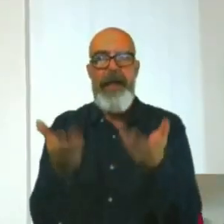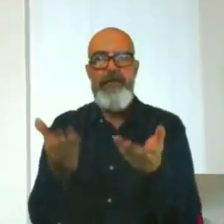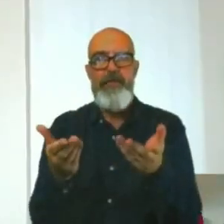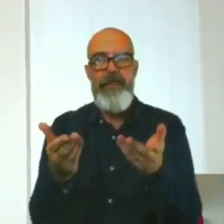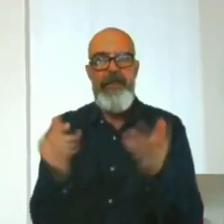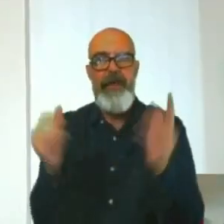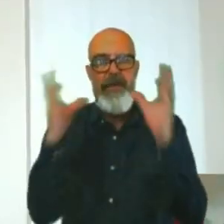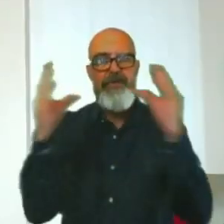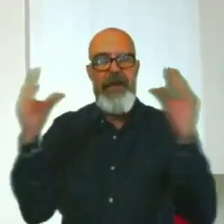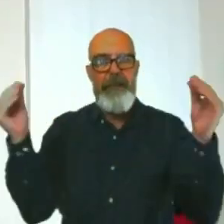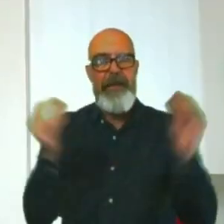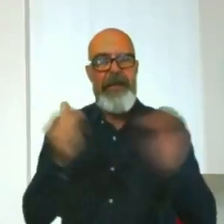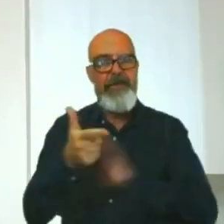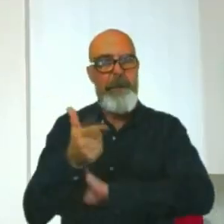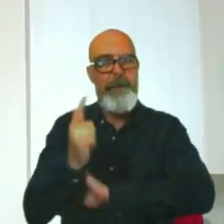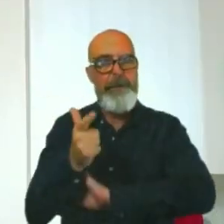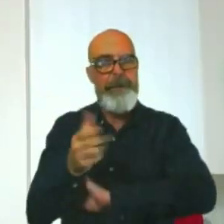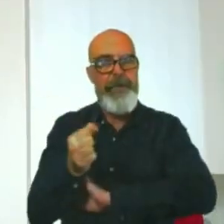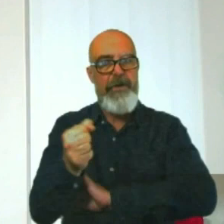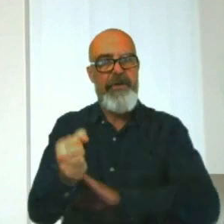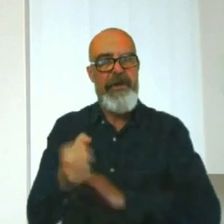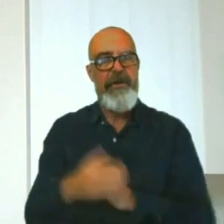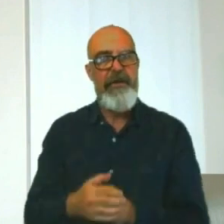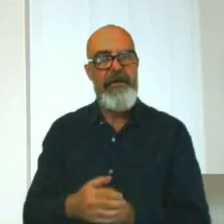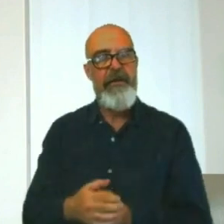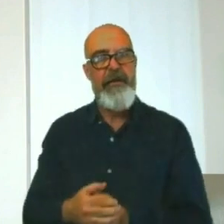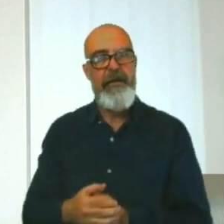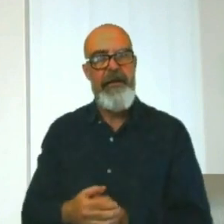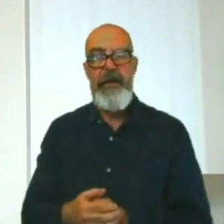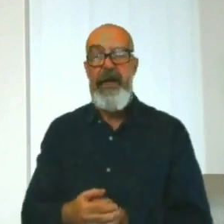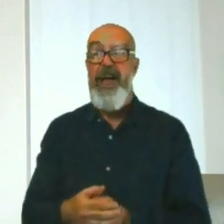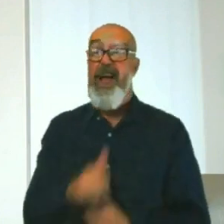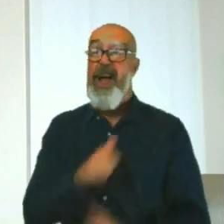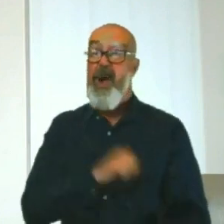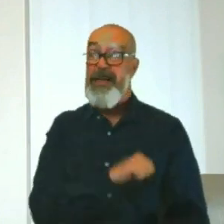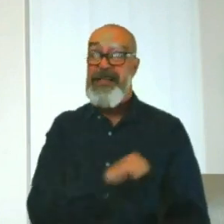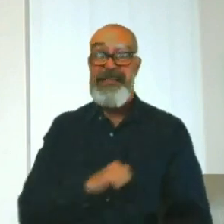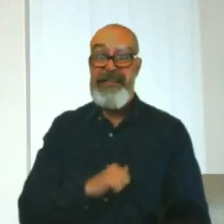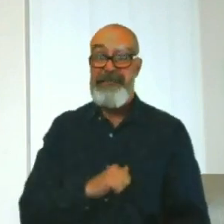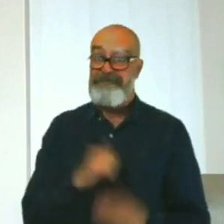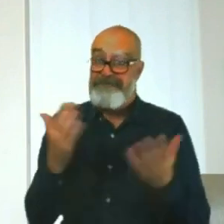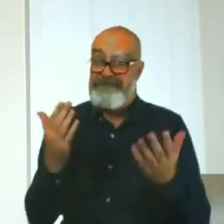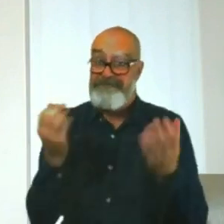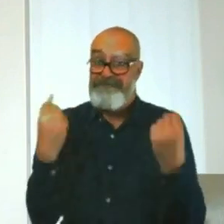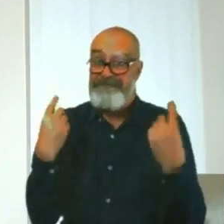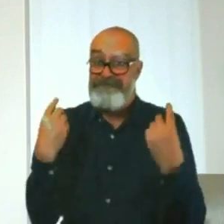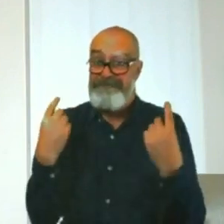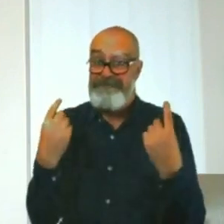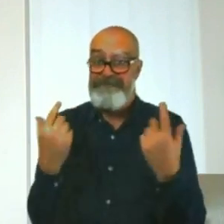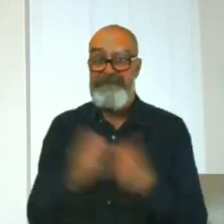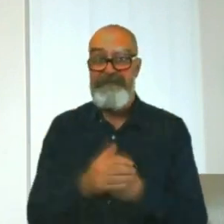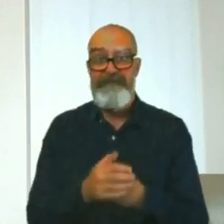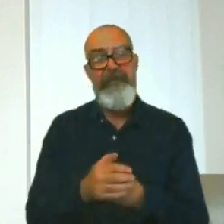I actually don't know the answer to that one. I have a feeling it might be the Azuma, but I'm happy to be corrected on that.